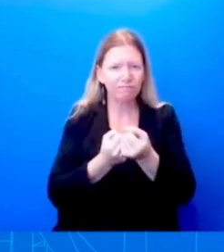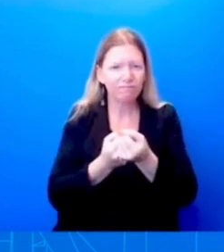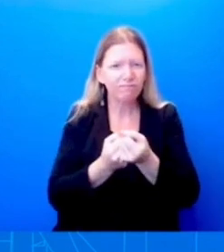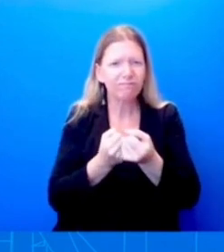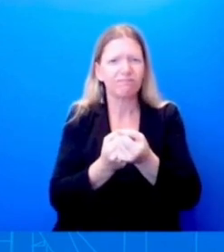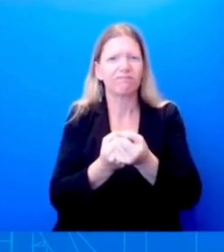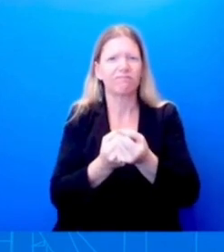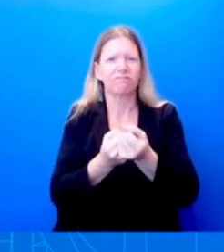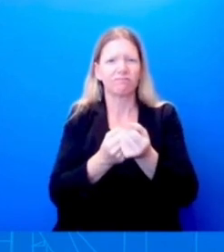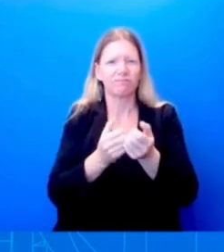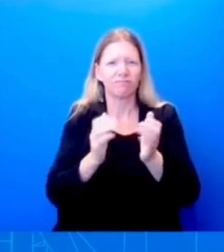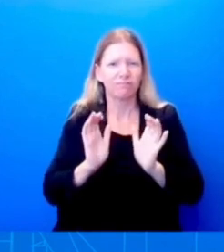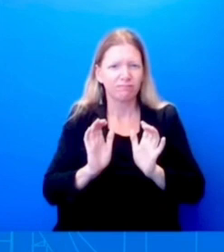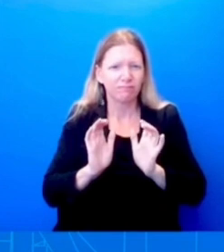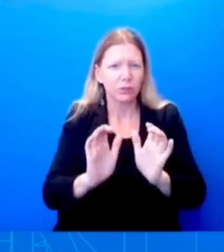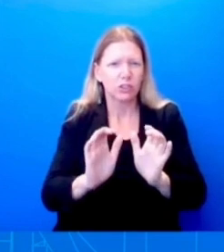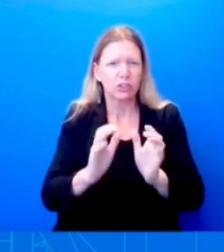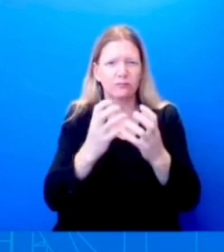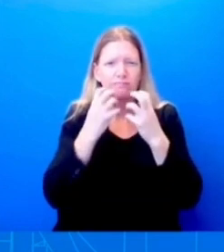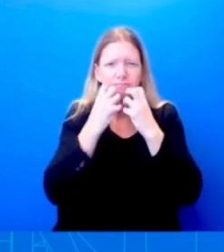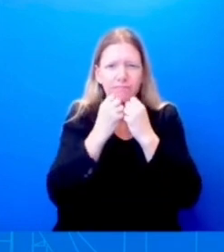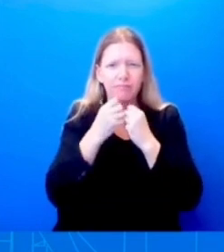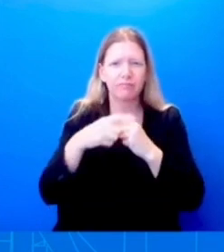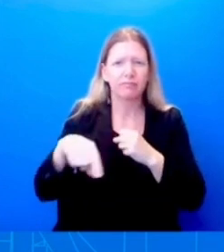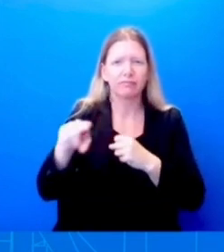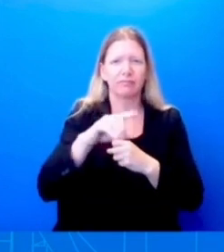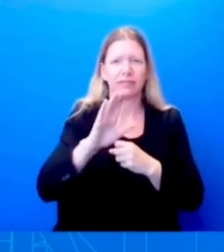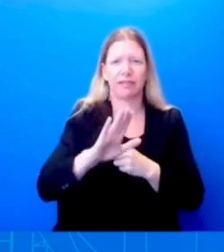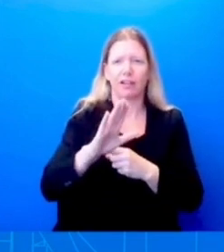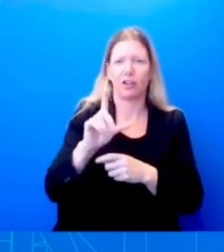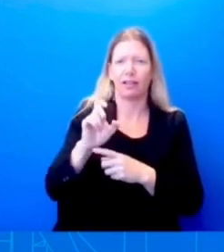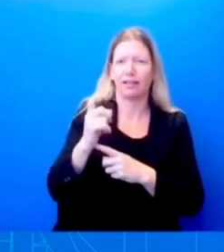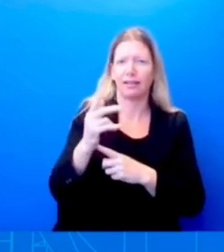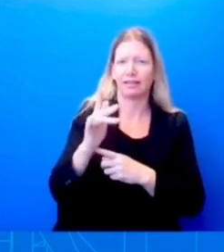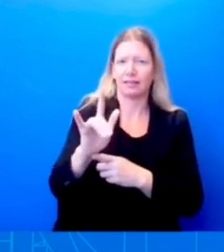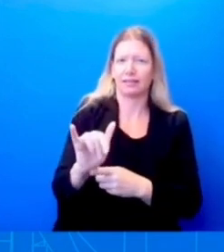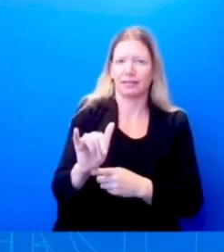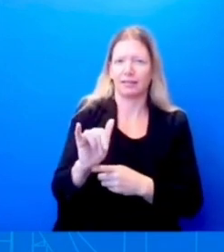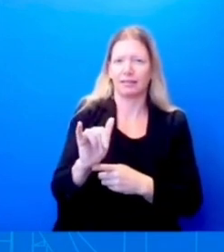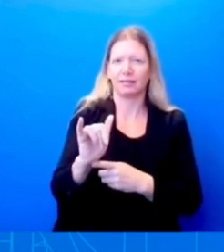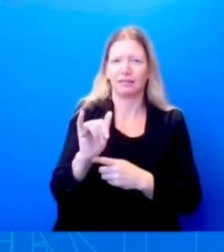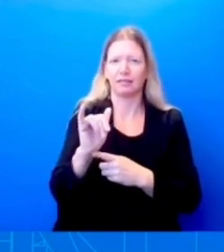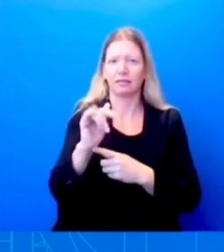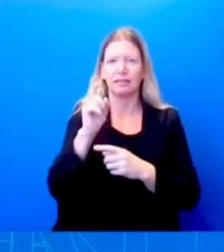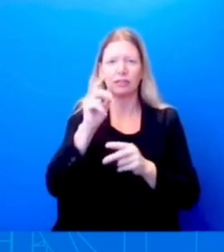forward and determine what America is going to be like, not 60 years ago, but 60 years from now. Thank you all so much.